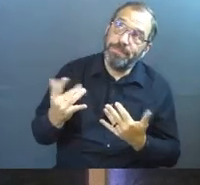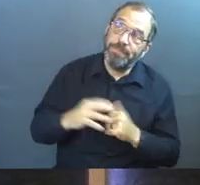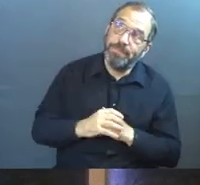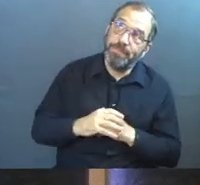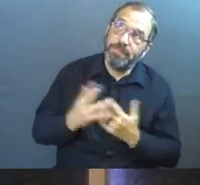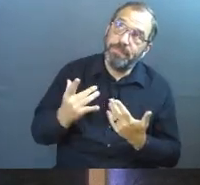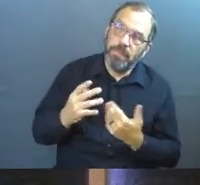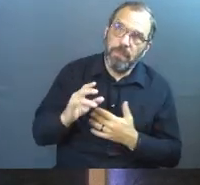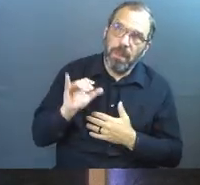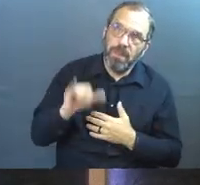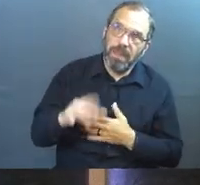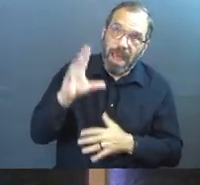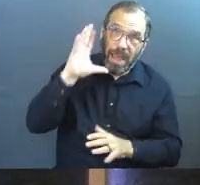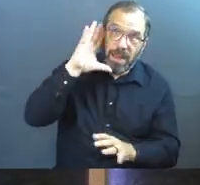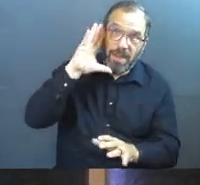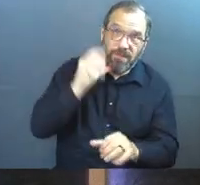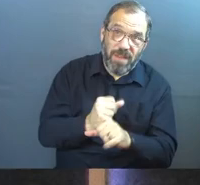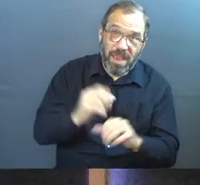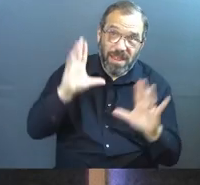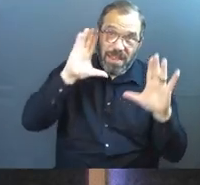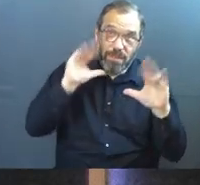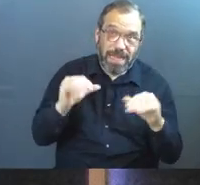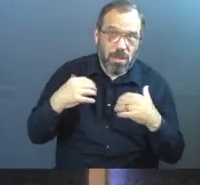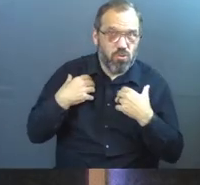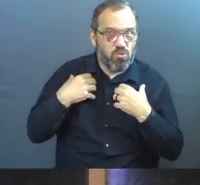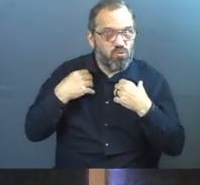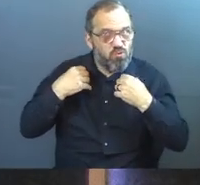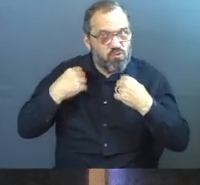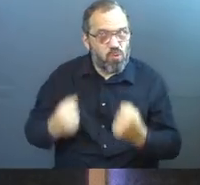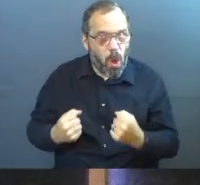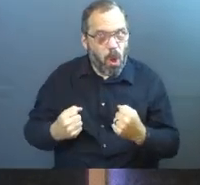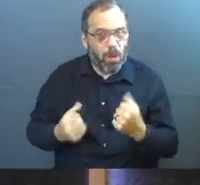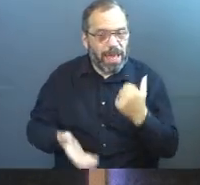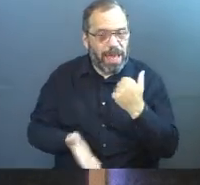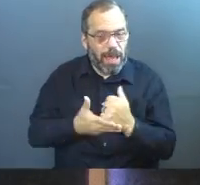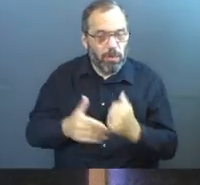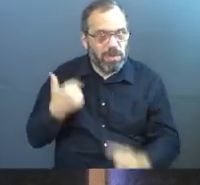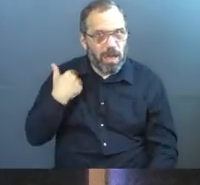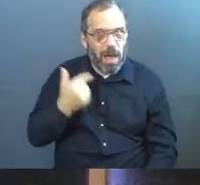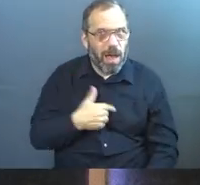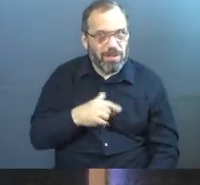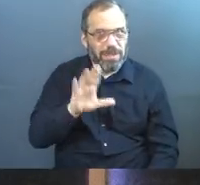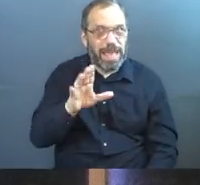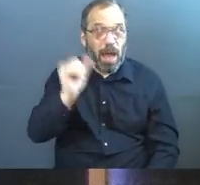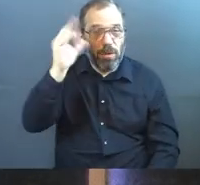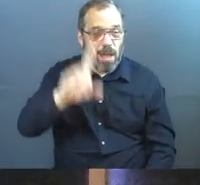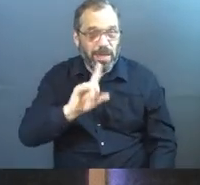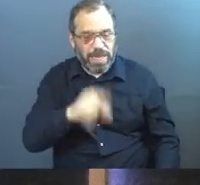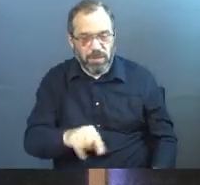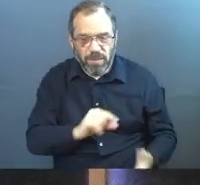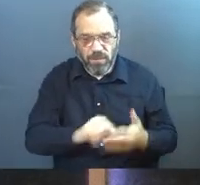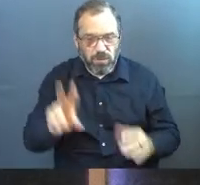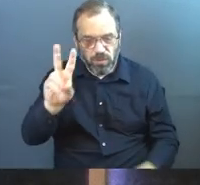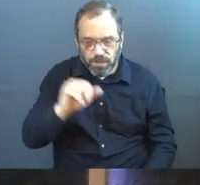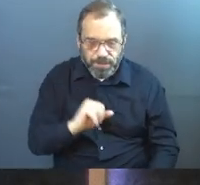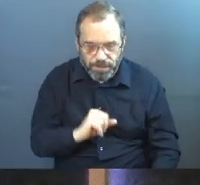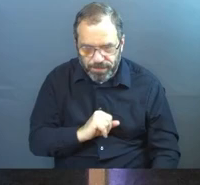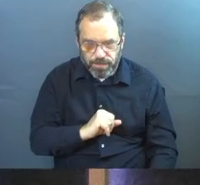That faith, that expectation is so strong, so helpful for us. Here comes God's reply, verse two.